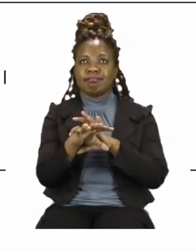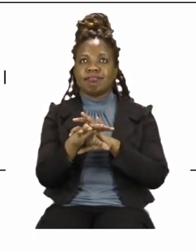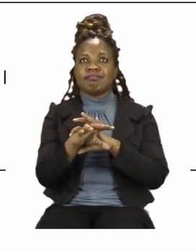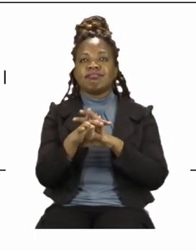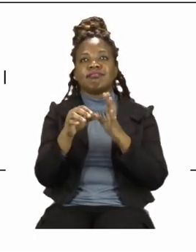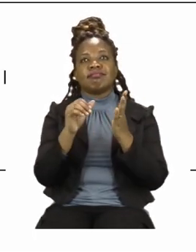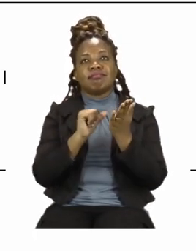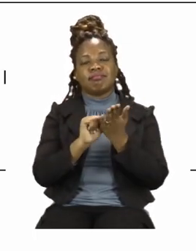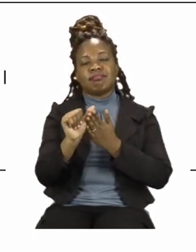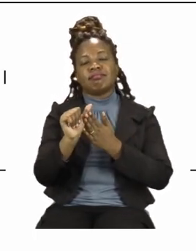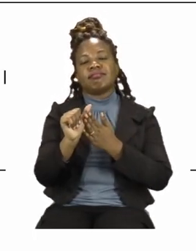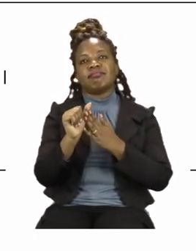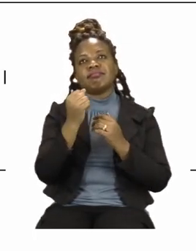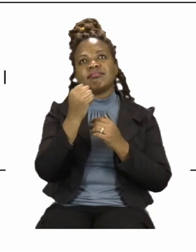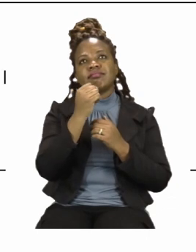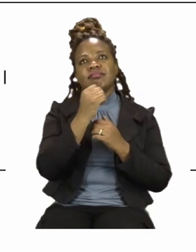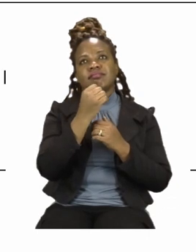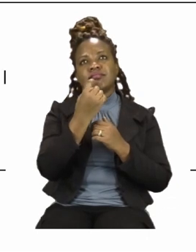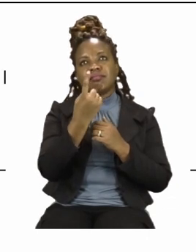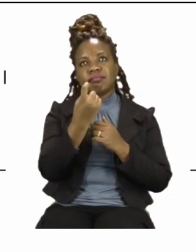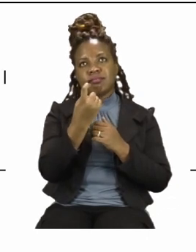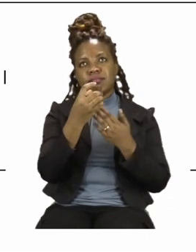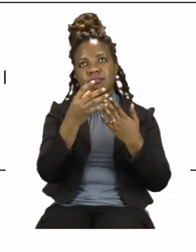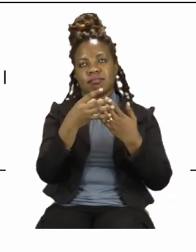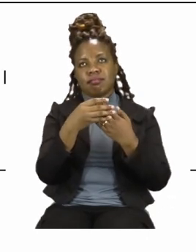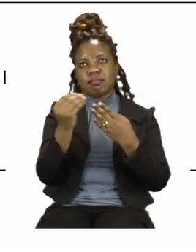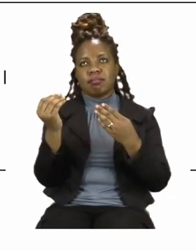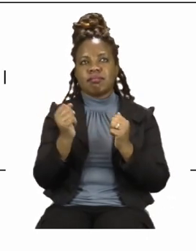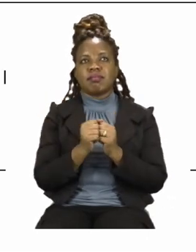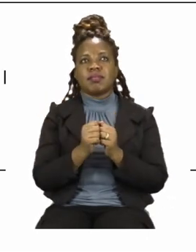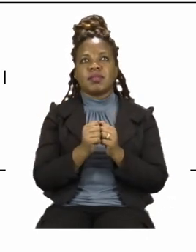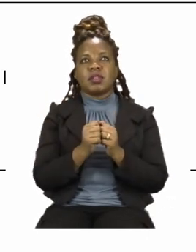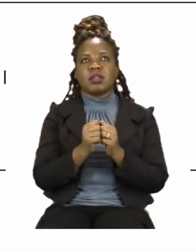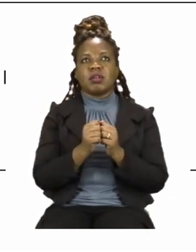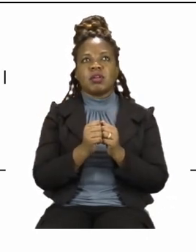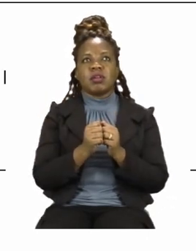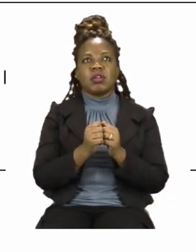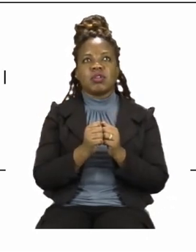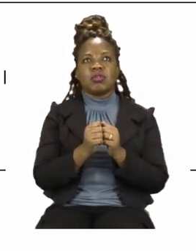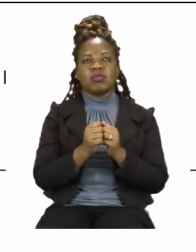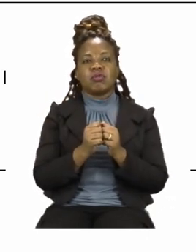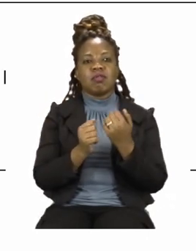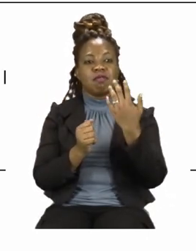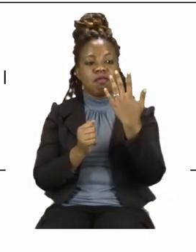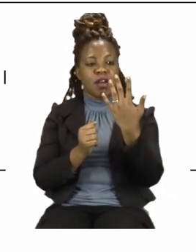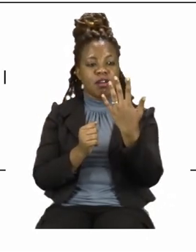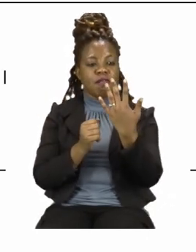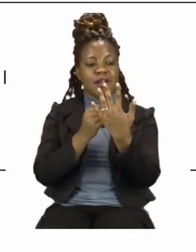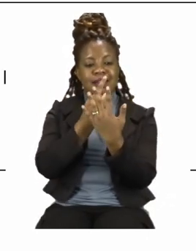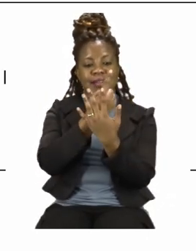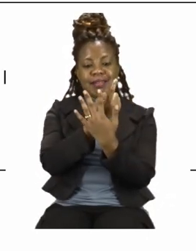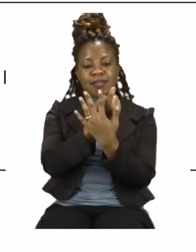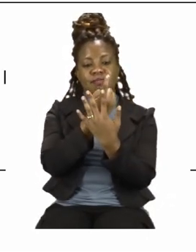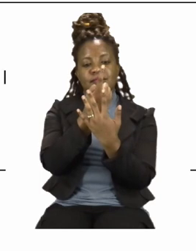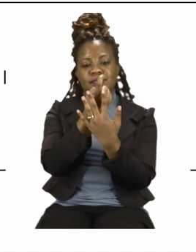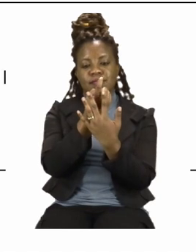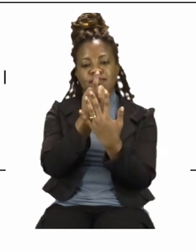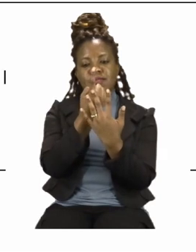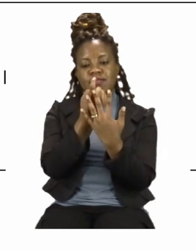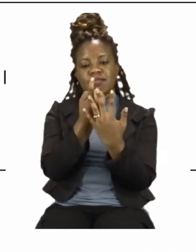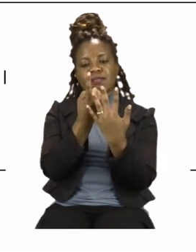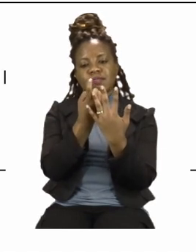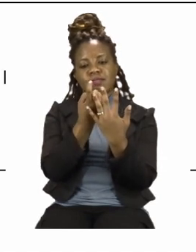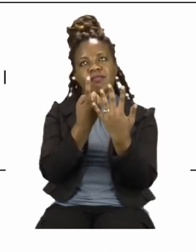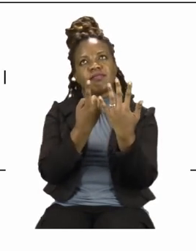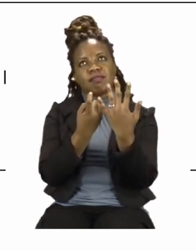So it is our job to find out how much money mother will spend. So the first thing we're going to